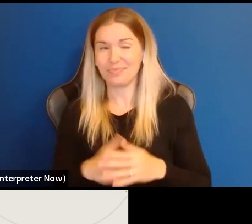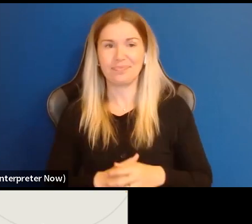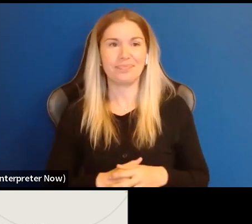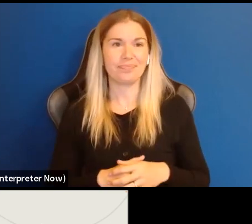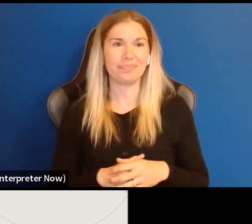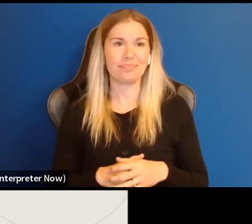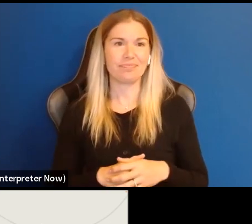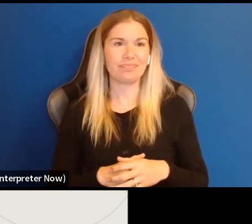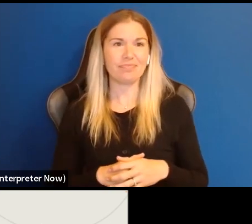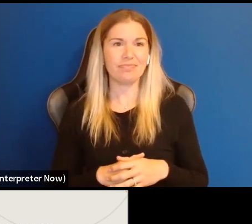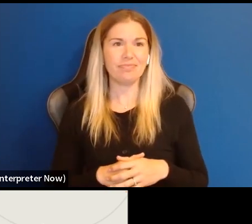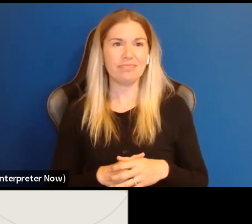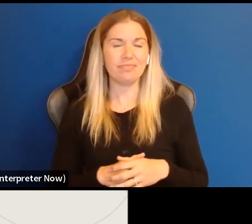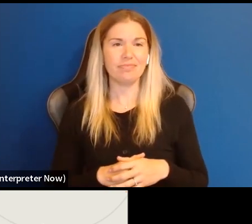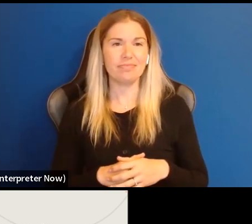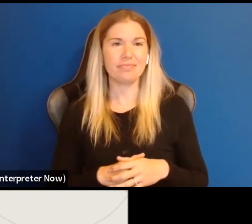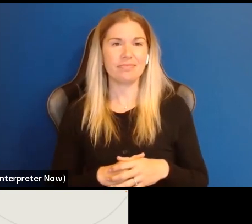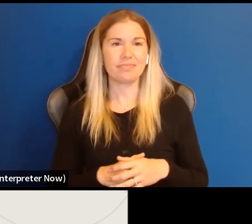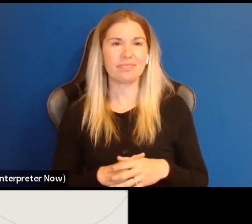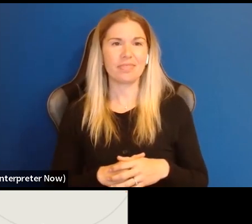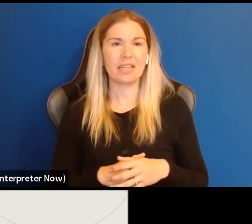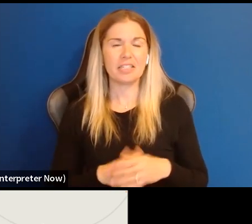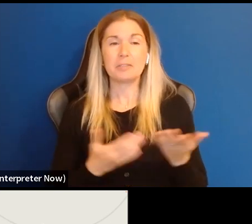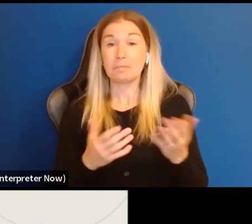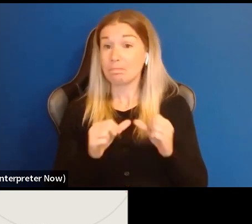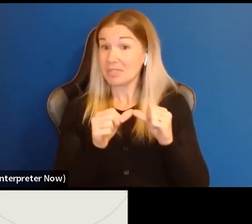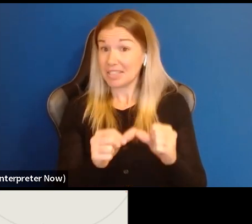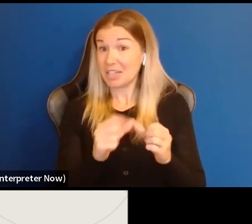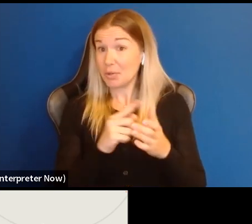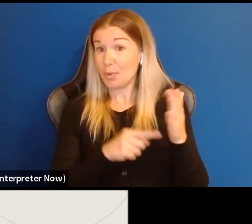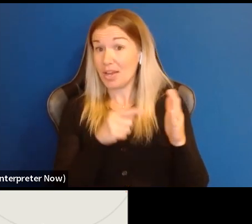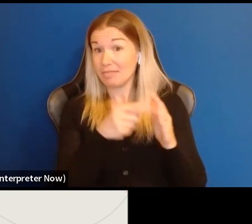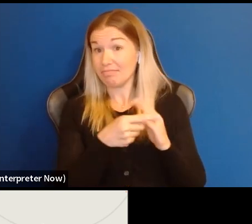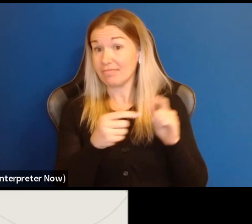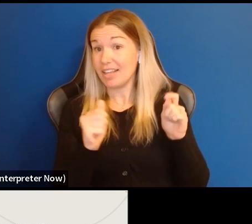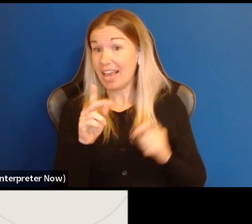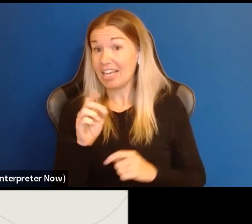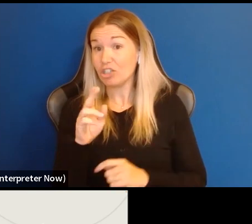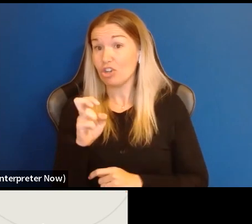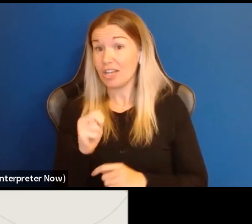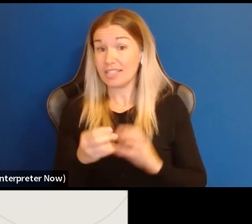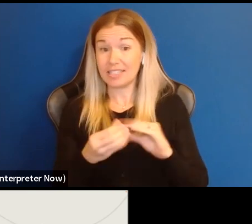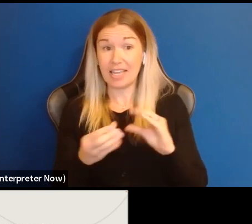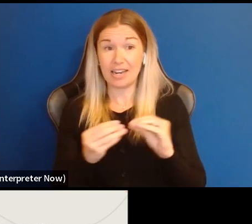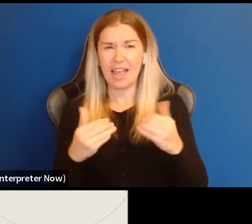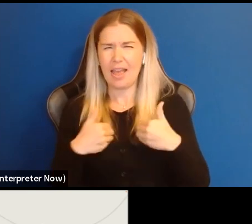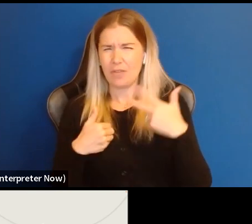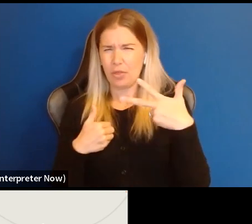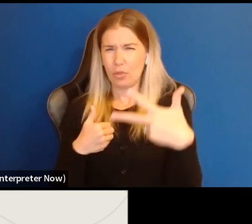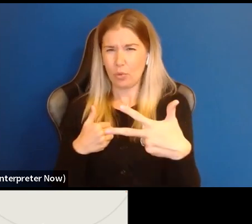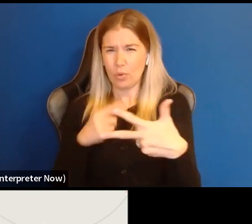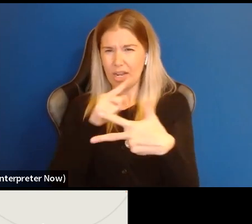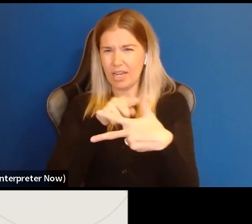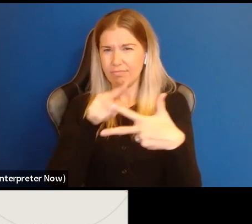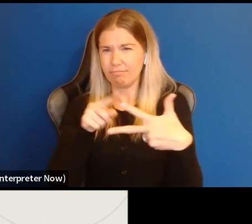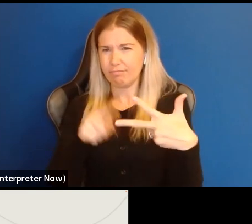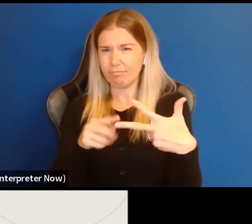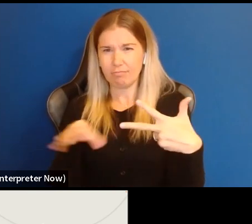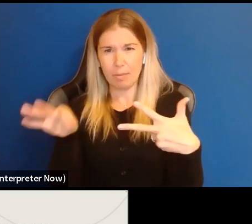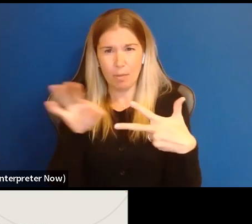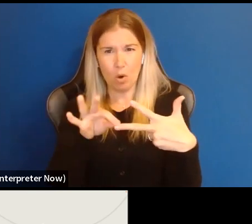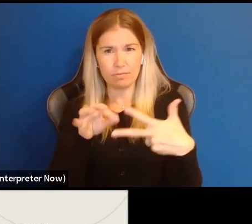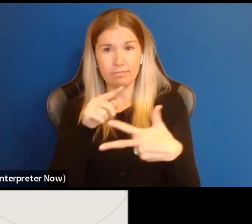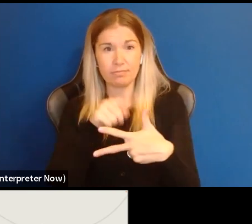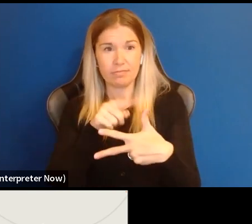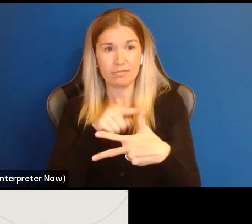So to continue on what Adrian was saying, there are three core components to arts here, the first of which